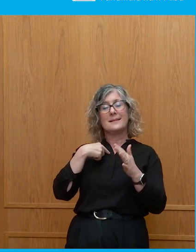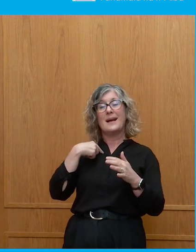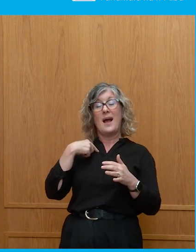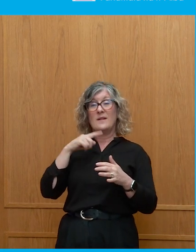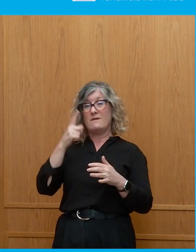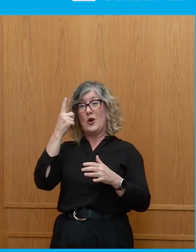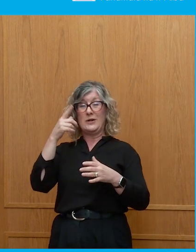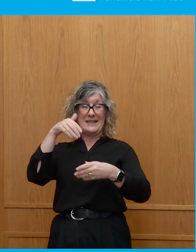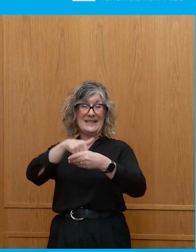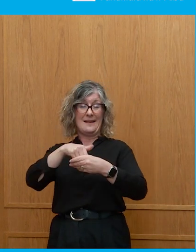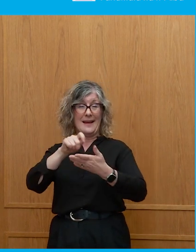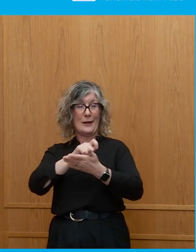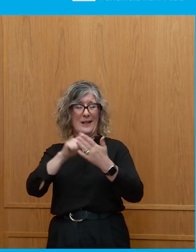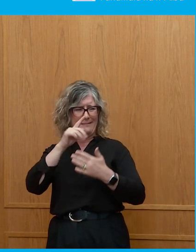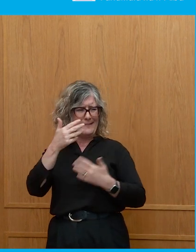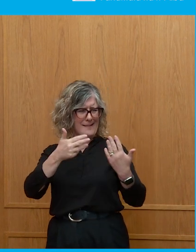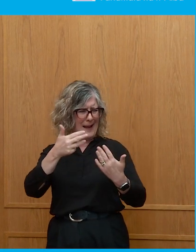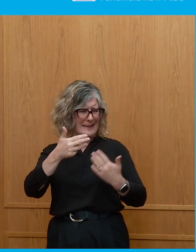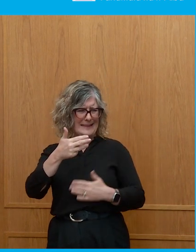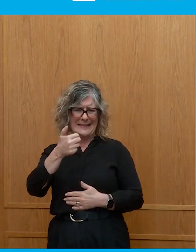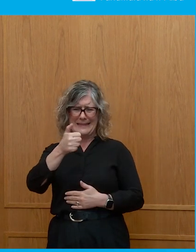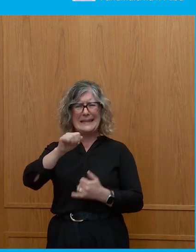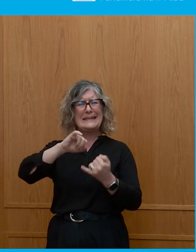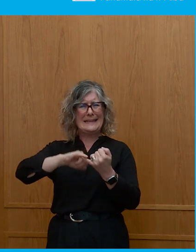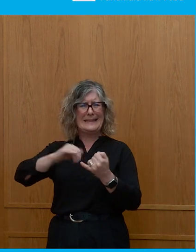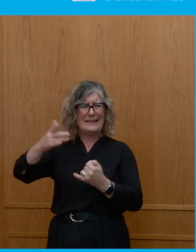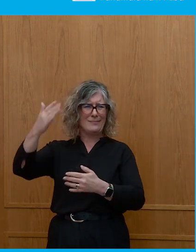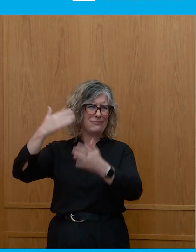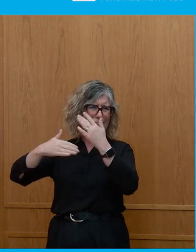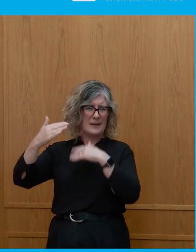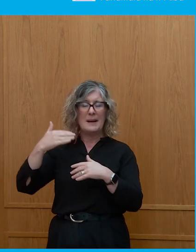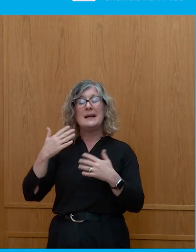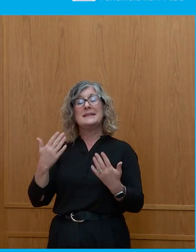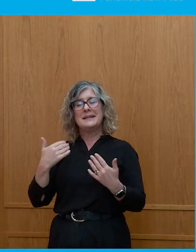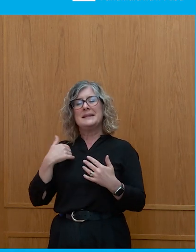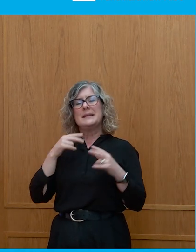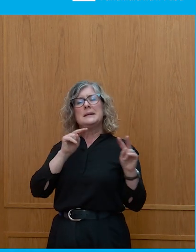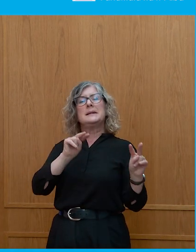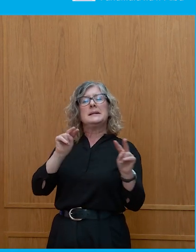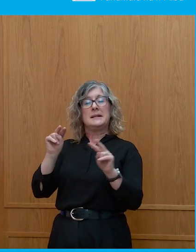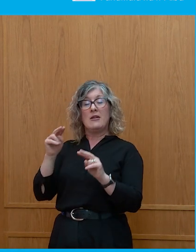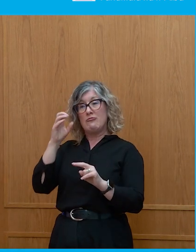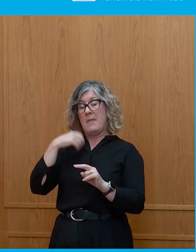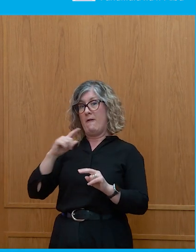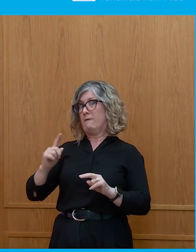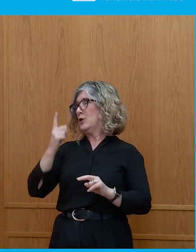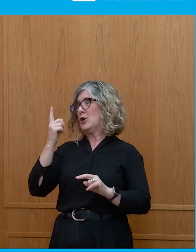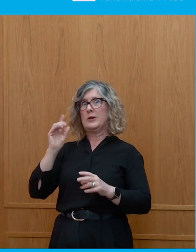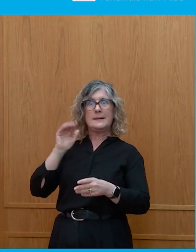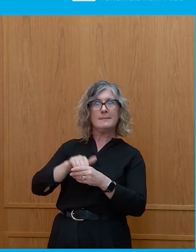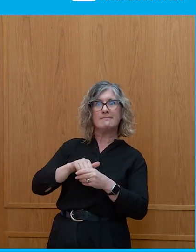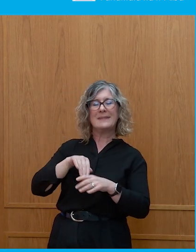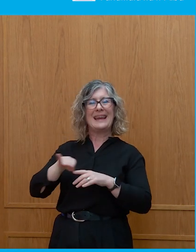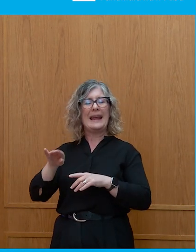early 1960s. I think you must have been a baby in arms there. But one of the things I've noticed is that certainly when I was first involved in electioneering,